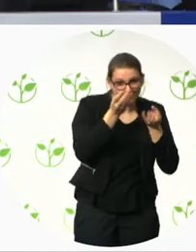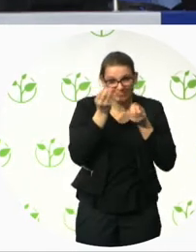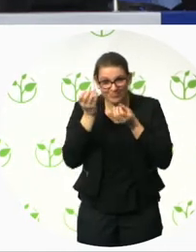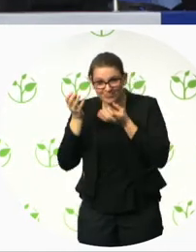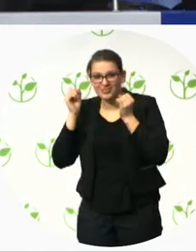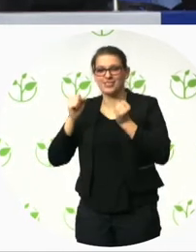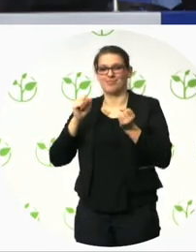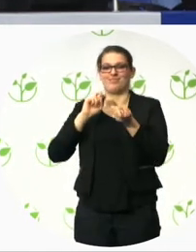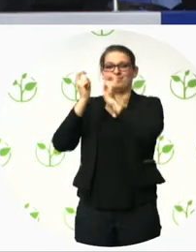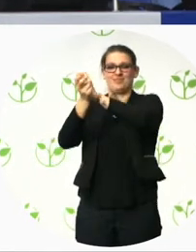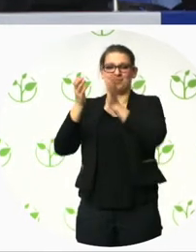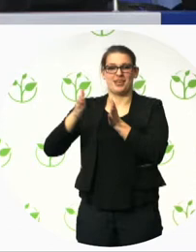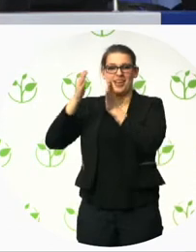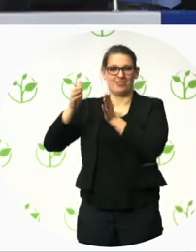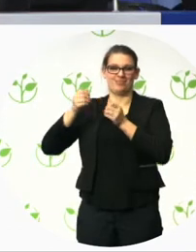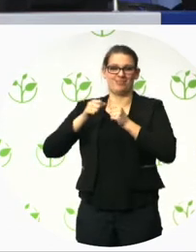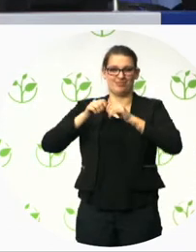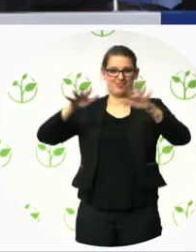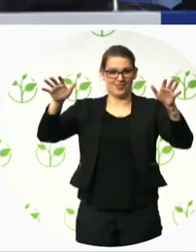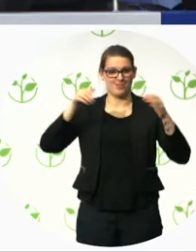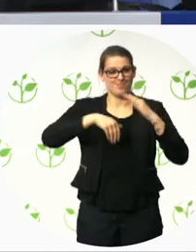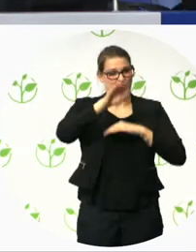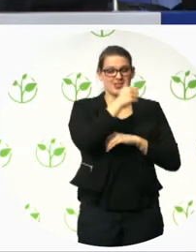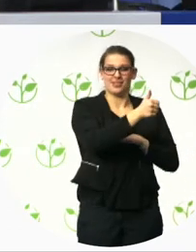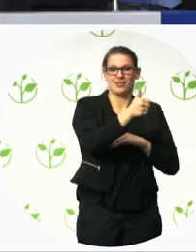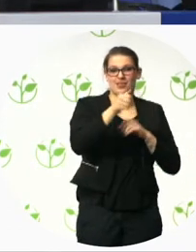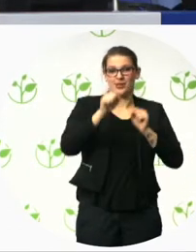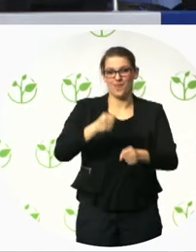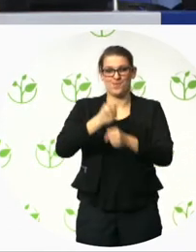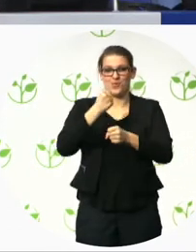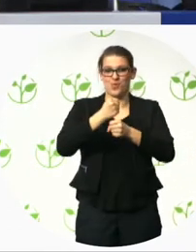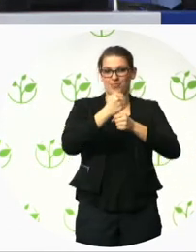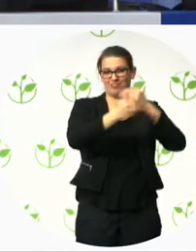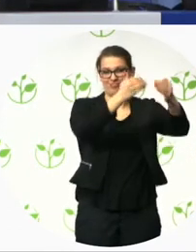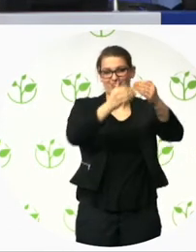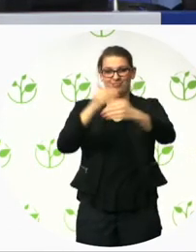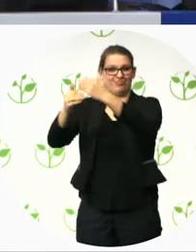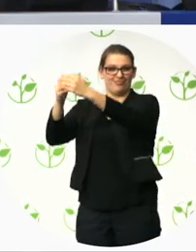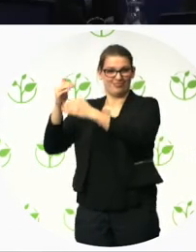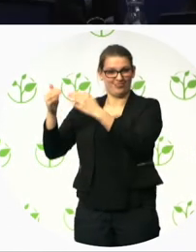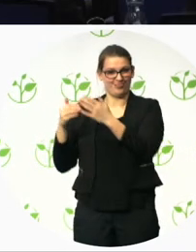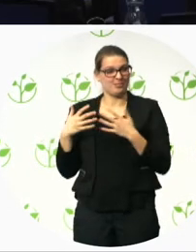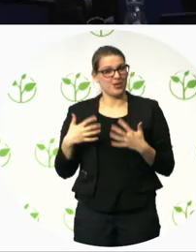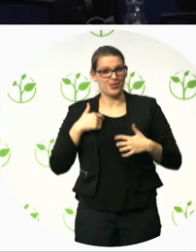going and also what makes the world for me really exciting and fun. Thank you very much.